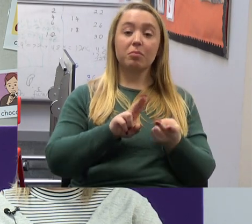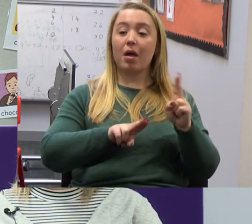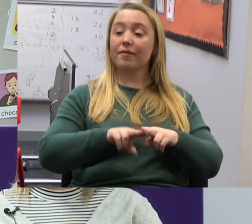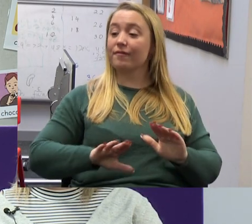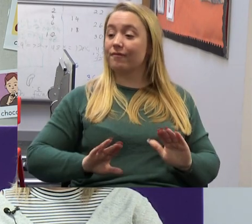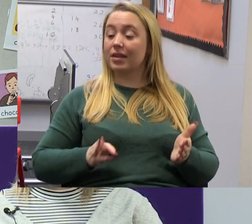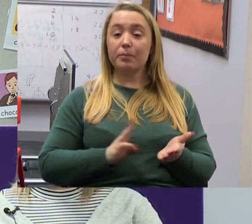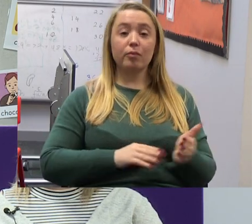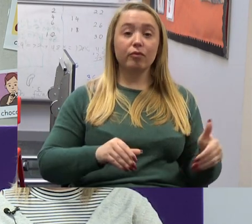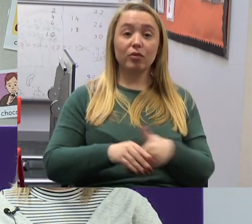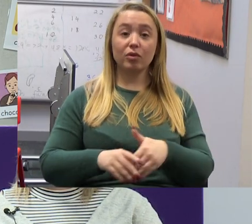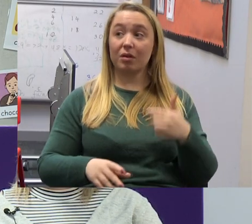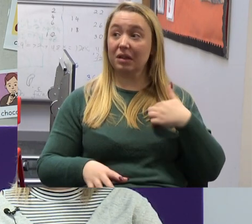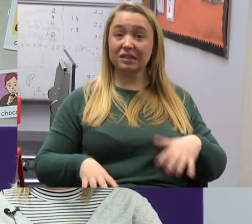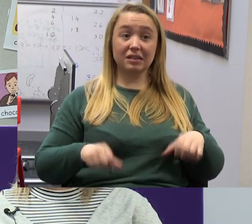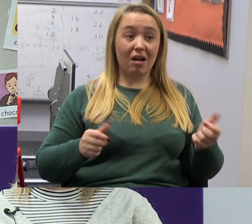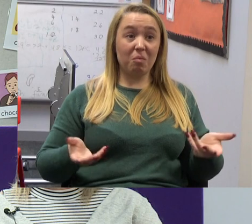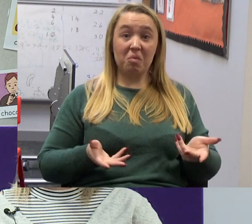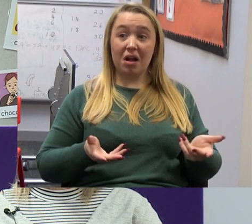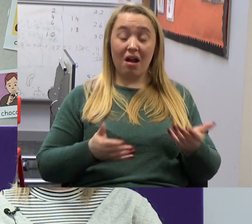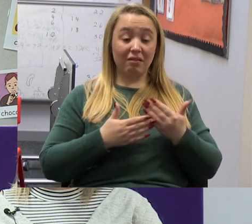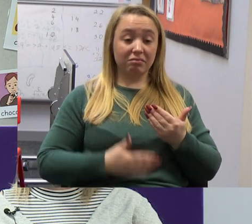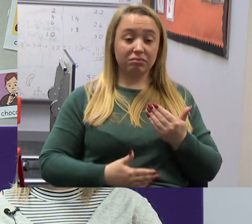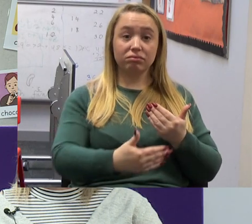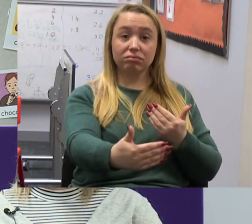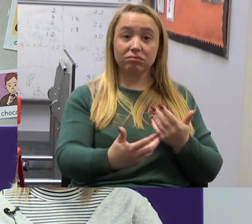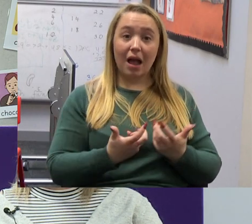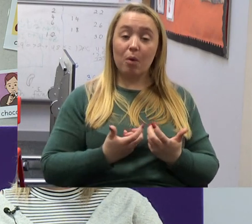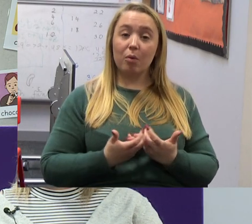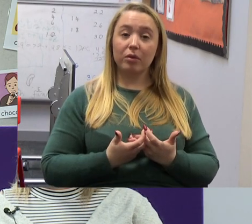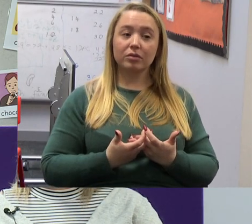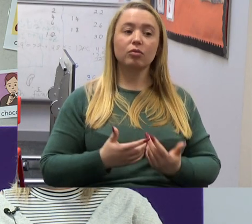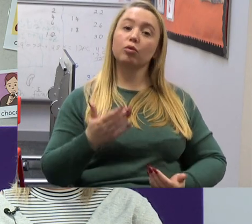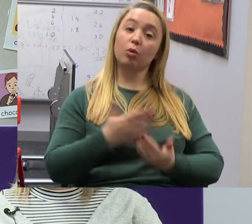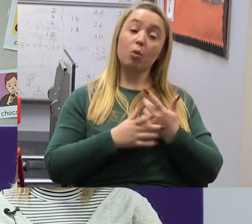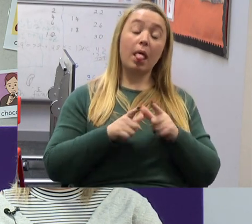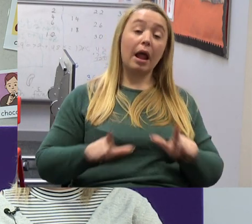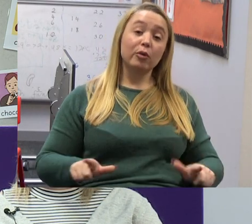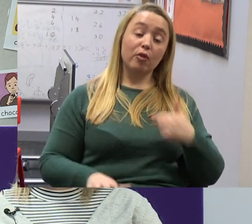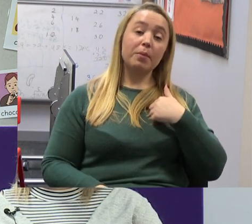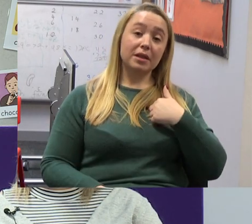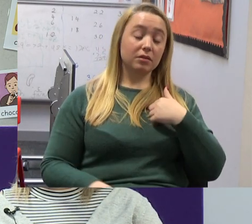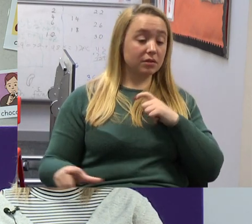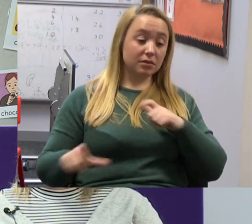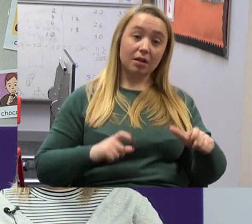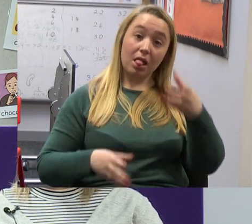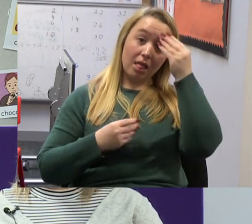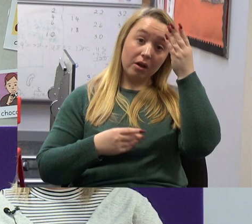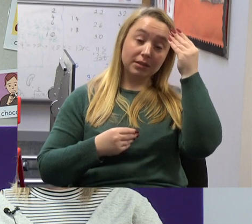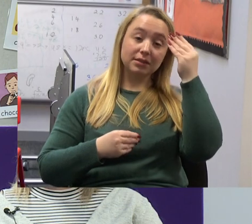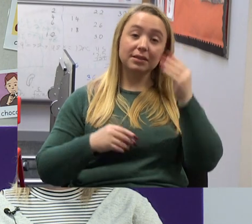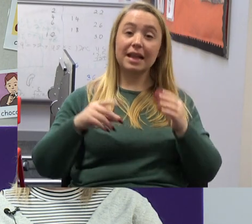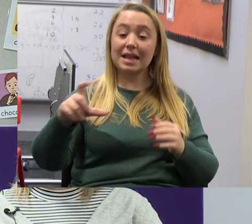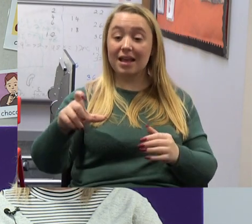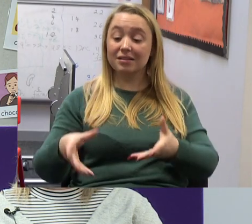idea where to start and where to go. But like I said, it's a new language to us. We are still learning. Casey's